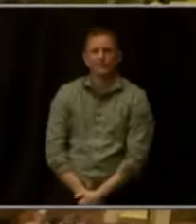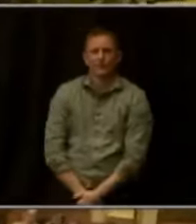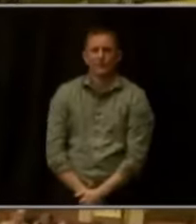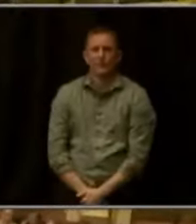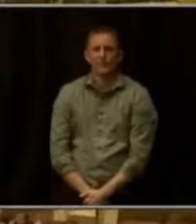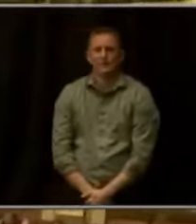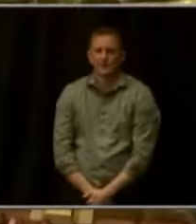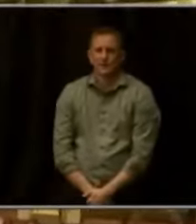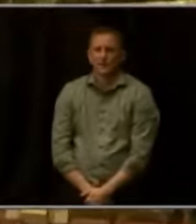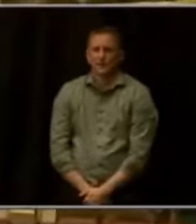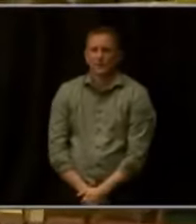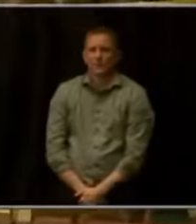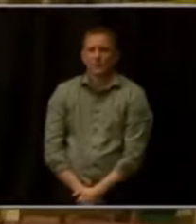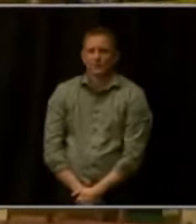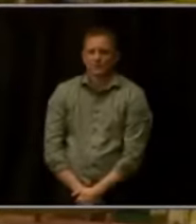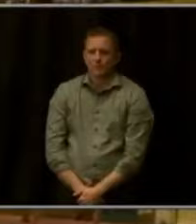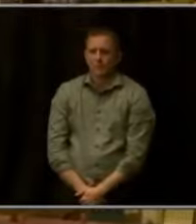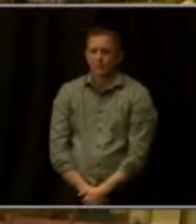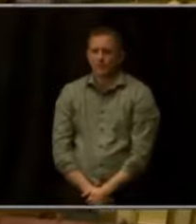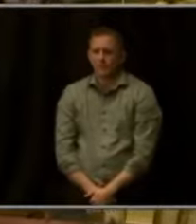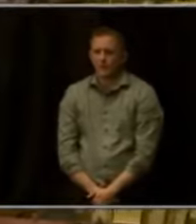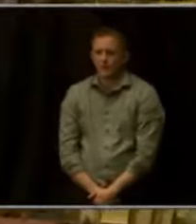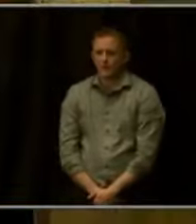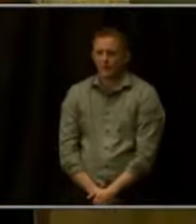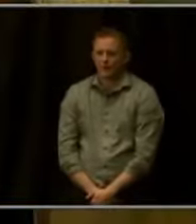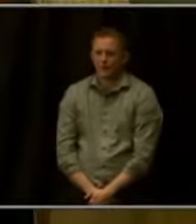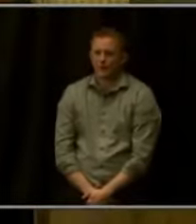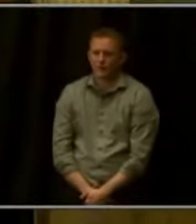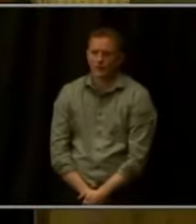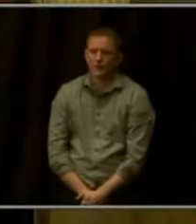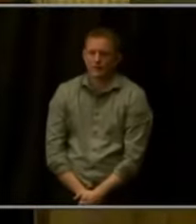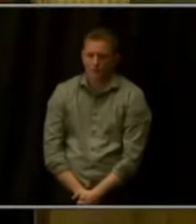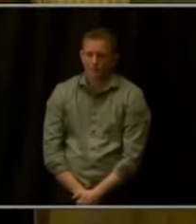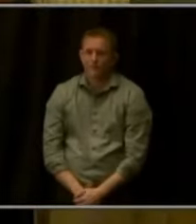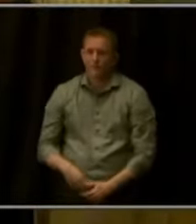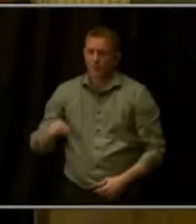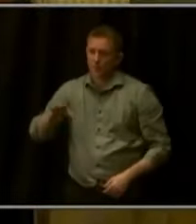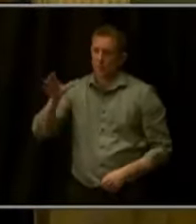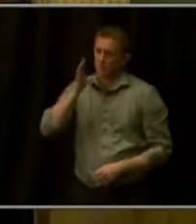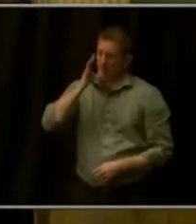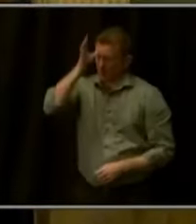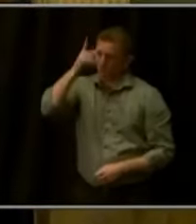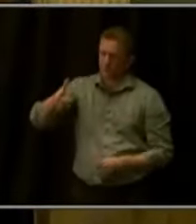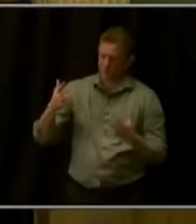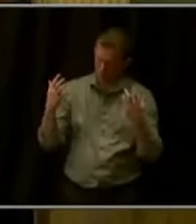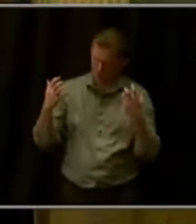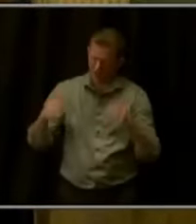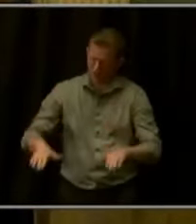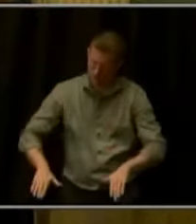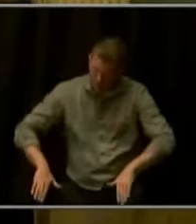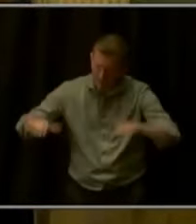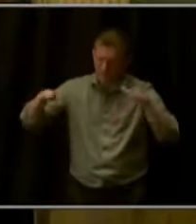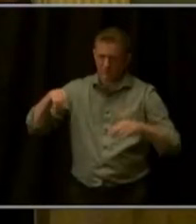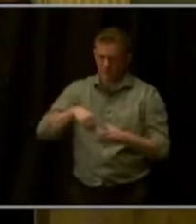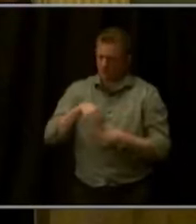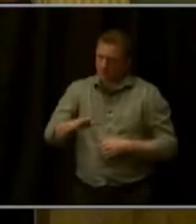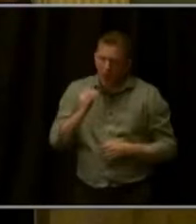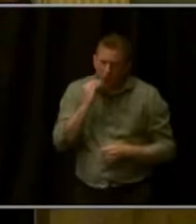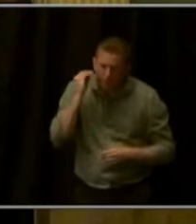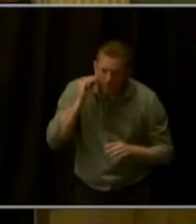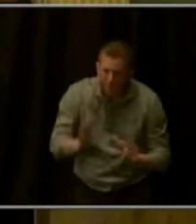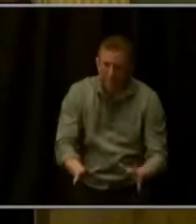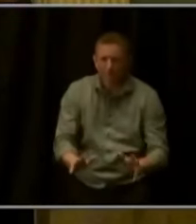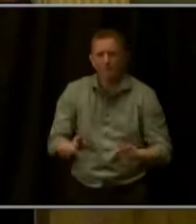I also hear from young parents who want to raise their children in a home of their own, from frontline workers, from teachers, firefighters,